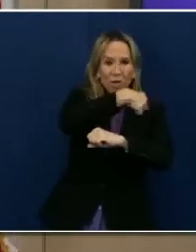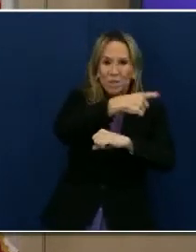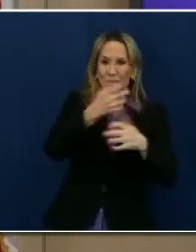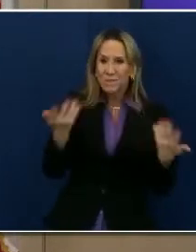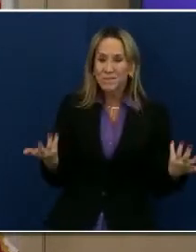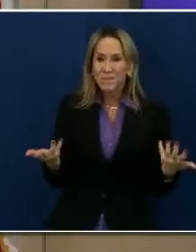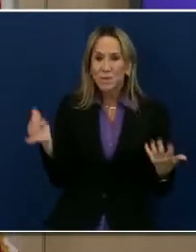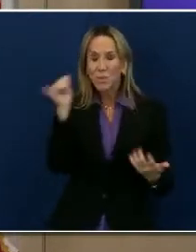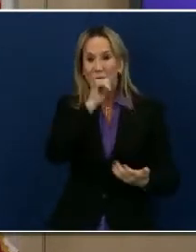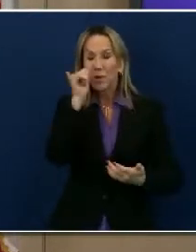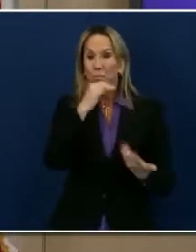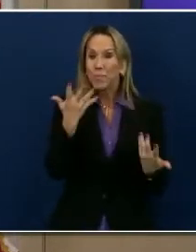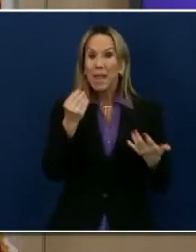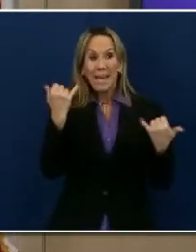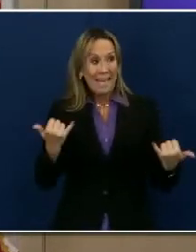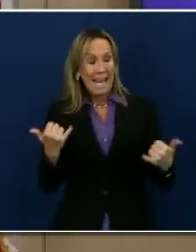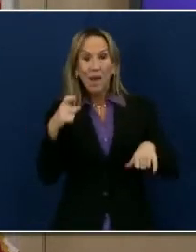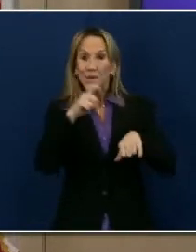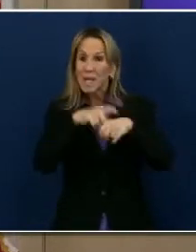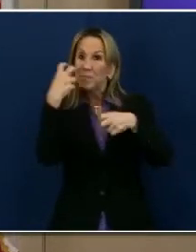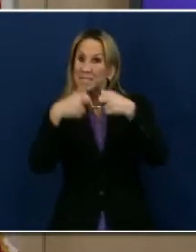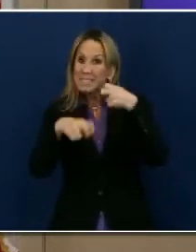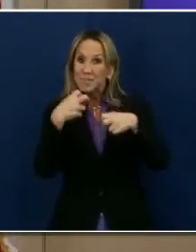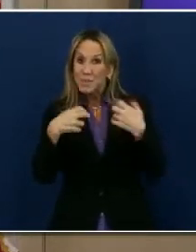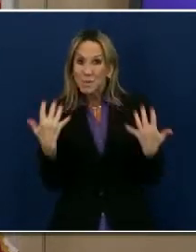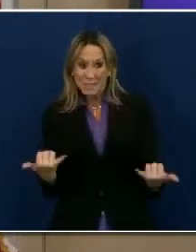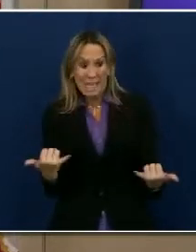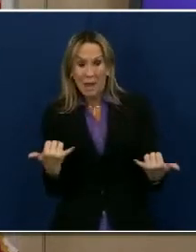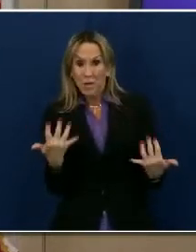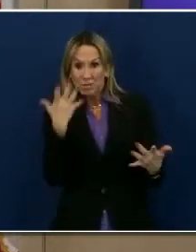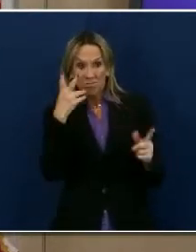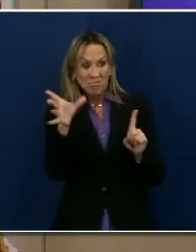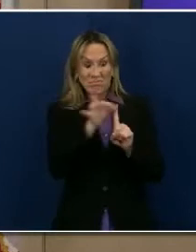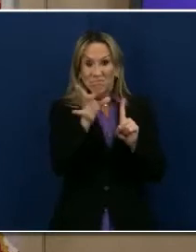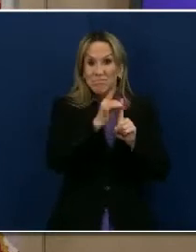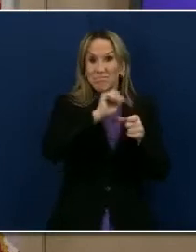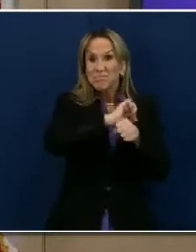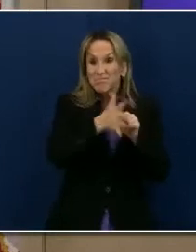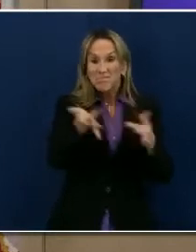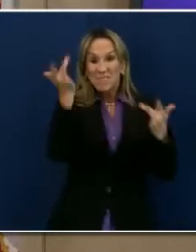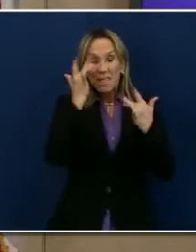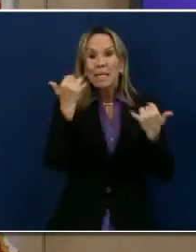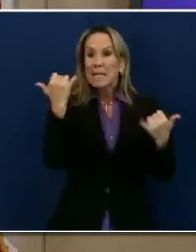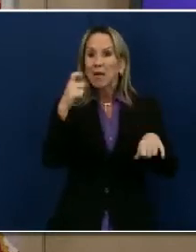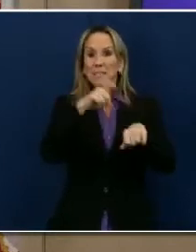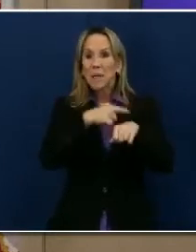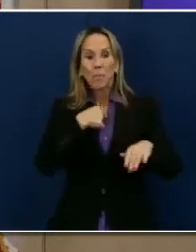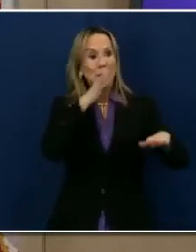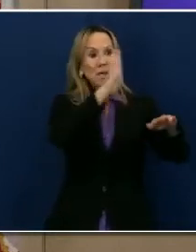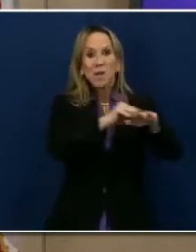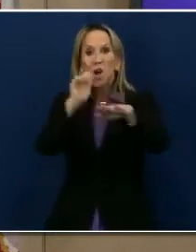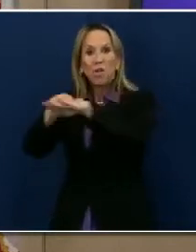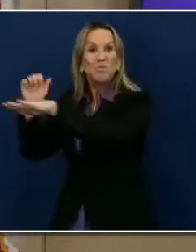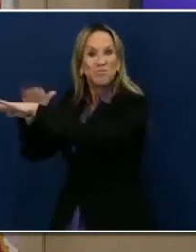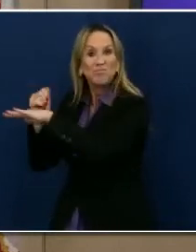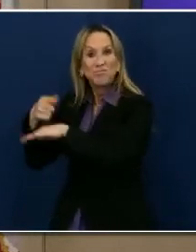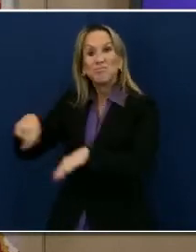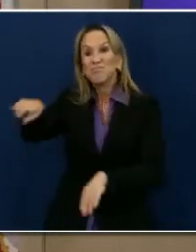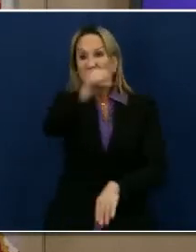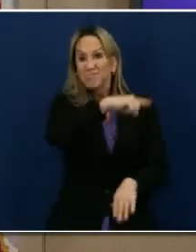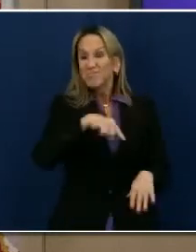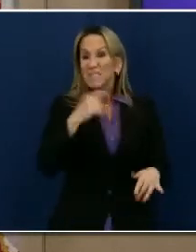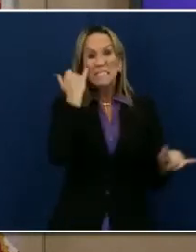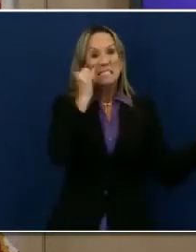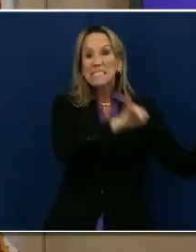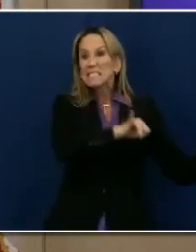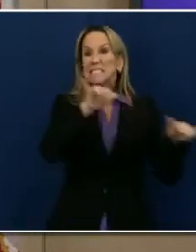like we're in right now, it's time to call on our entire community, every single one of us, to bring that same spirit of service